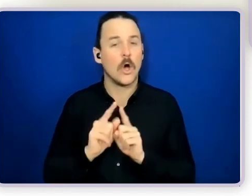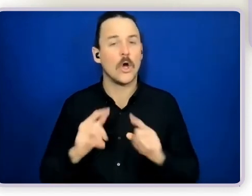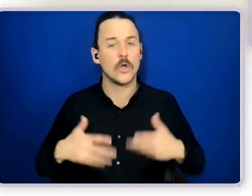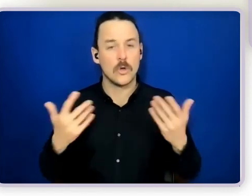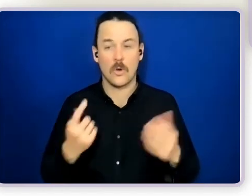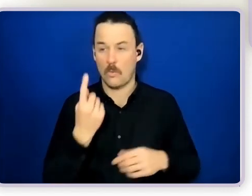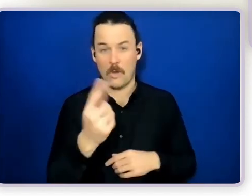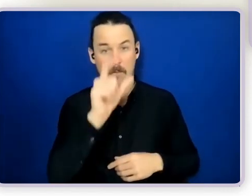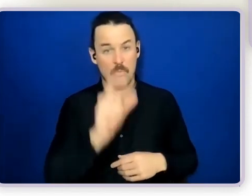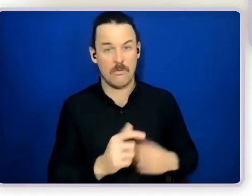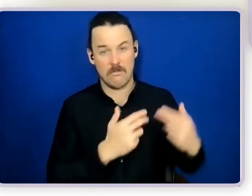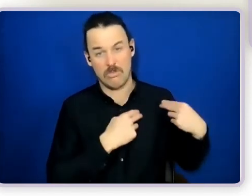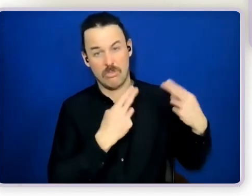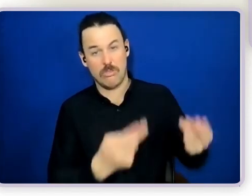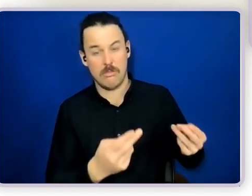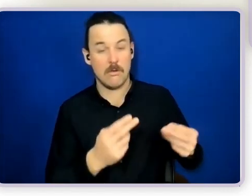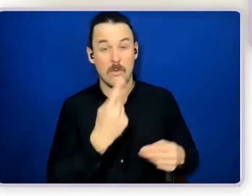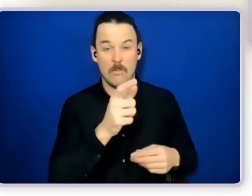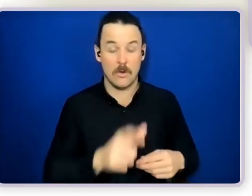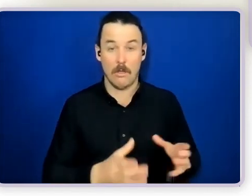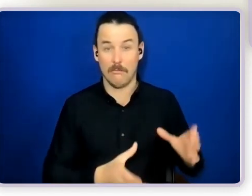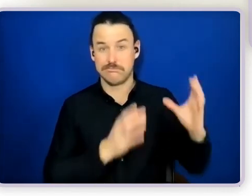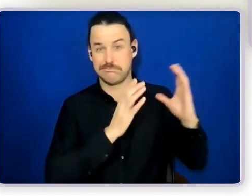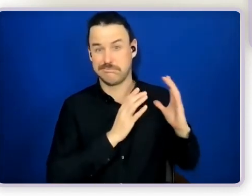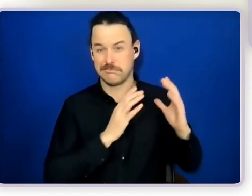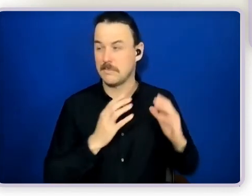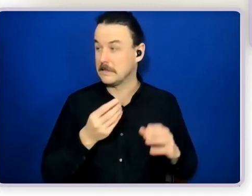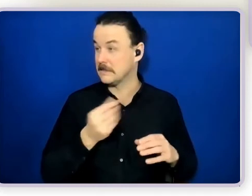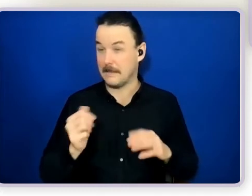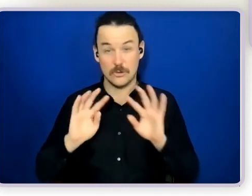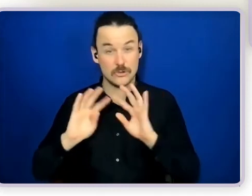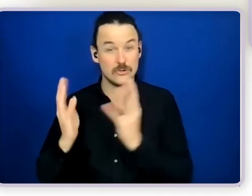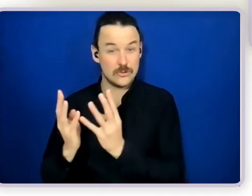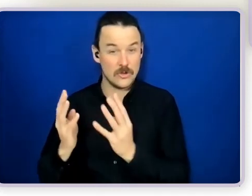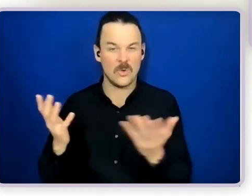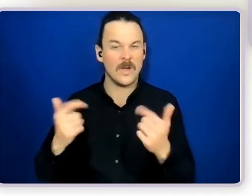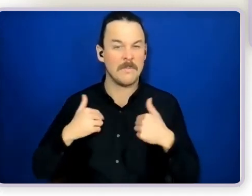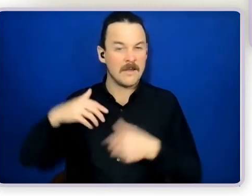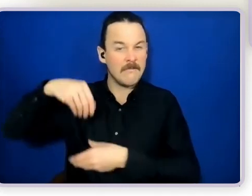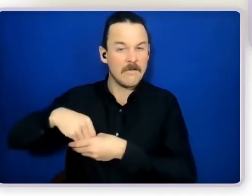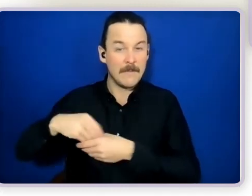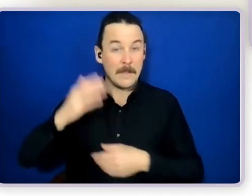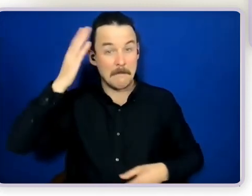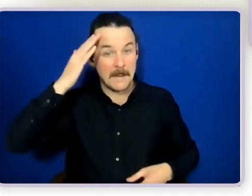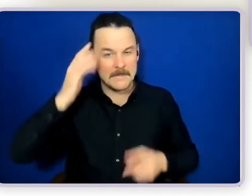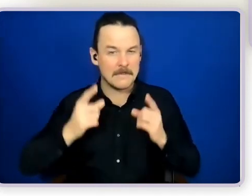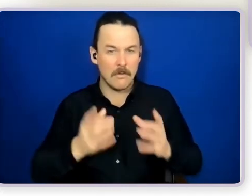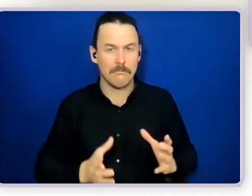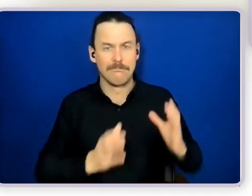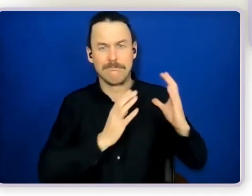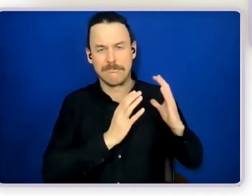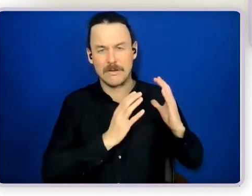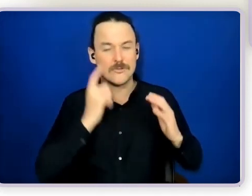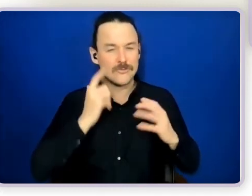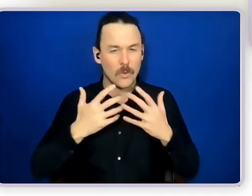circles that I work with that can sometimes be the mother so figuring out ways for that not to happen is important